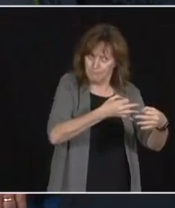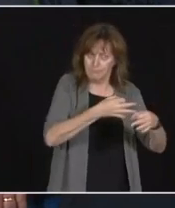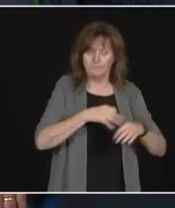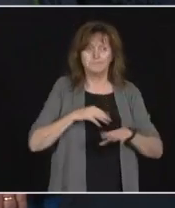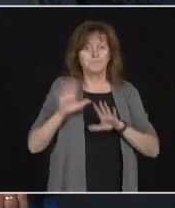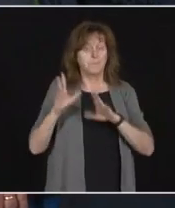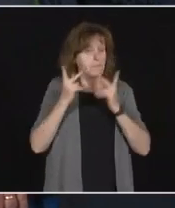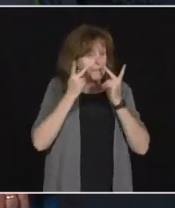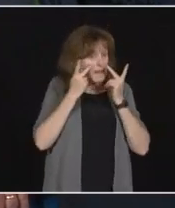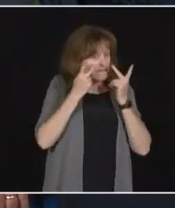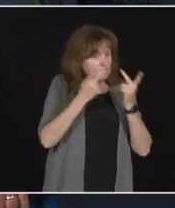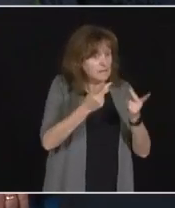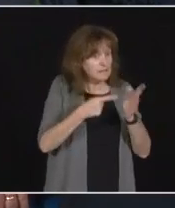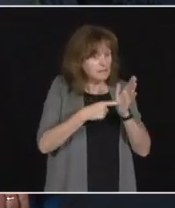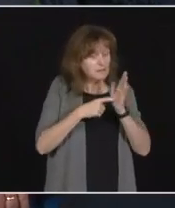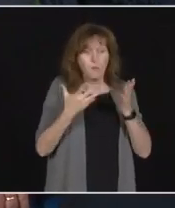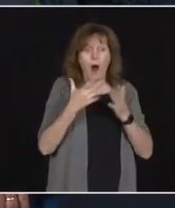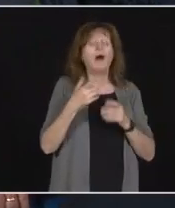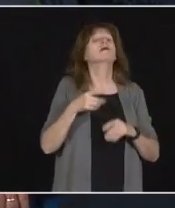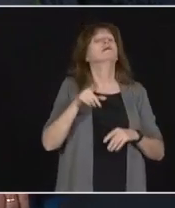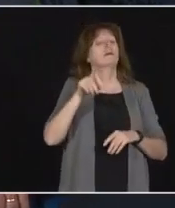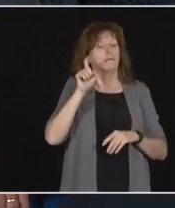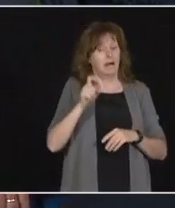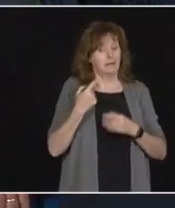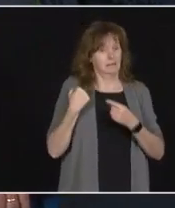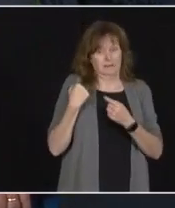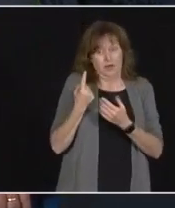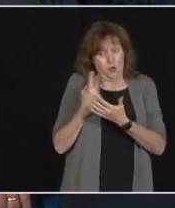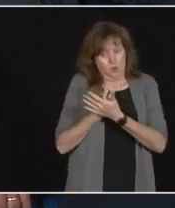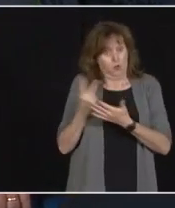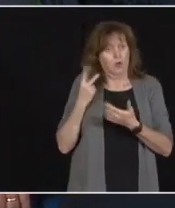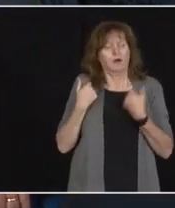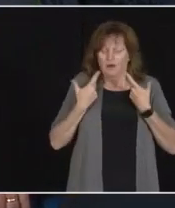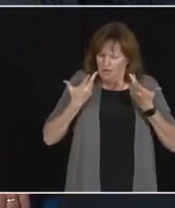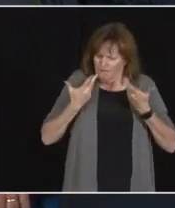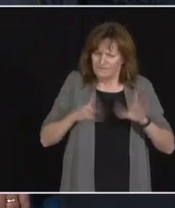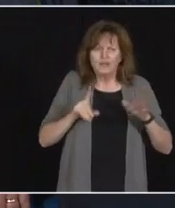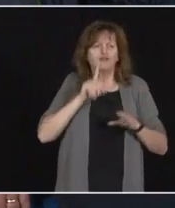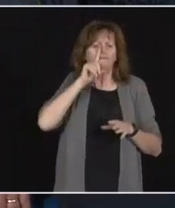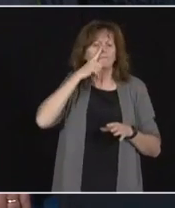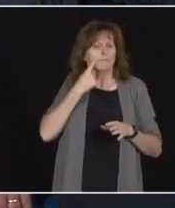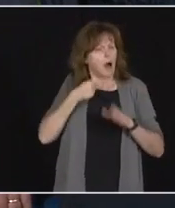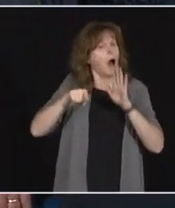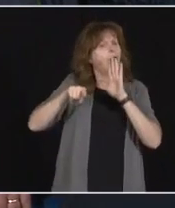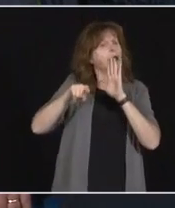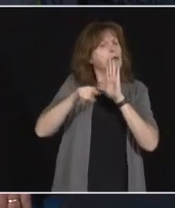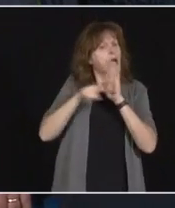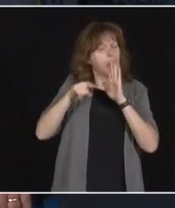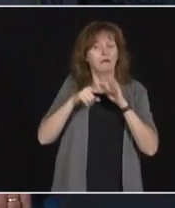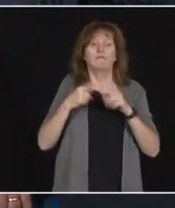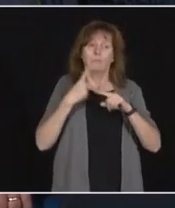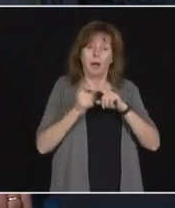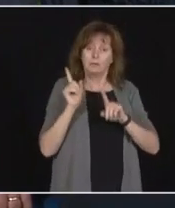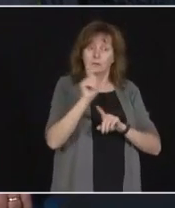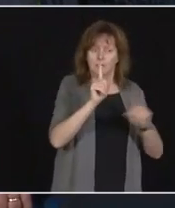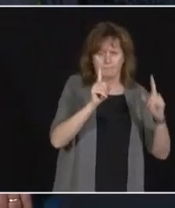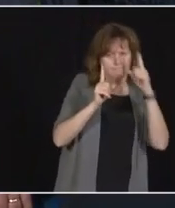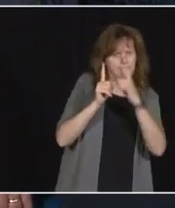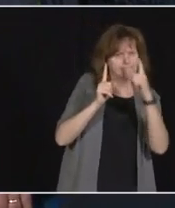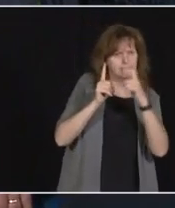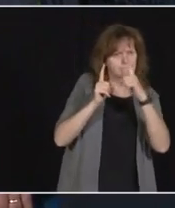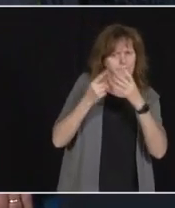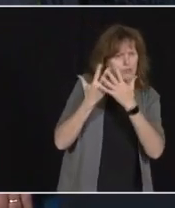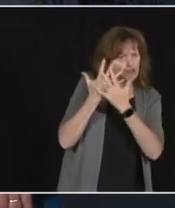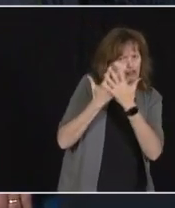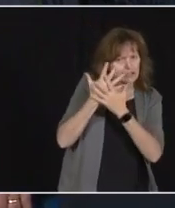in the past two weeks. Pass an active screening questionnaire. Clean your hands when you arrive and